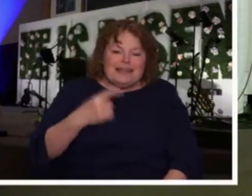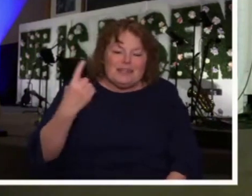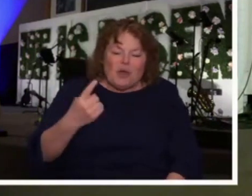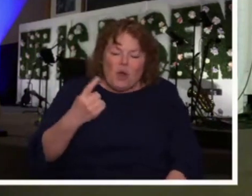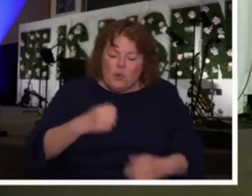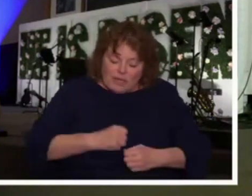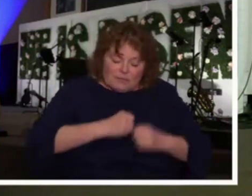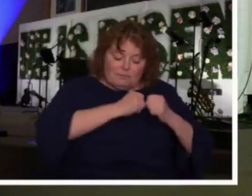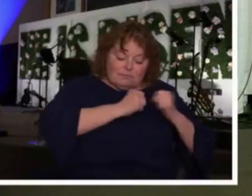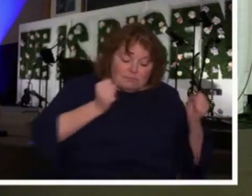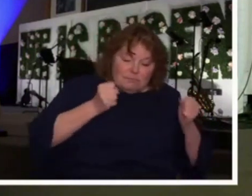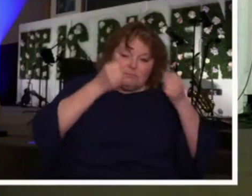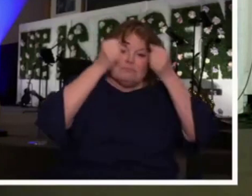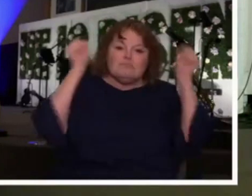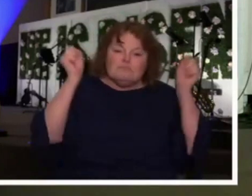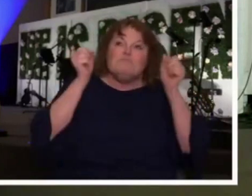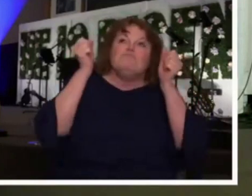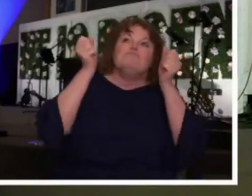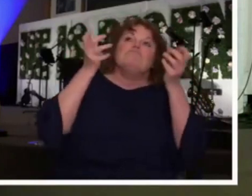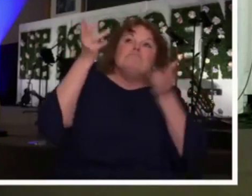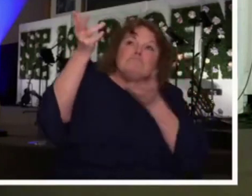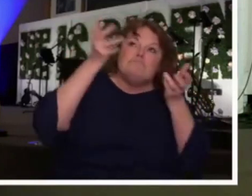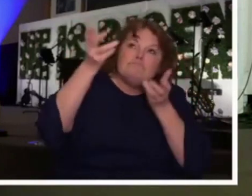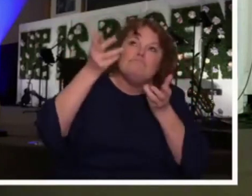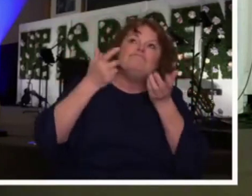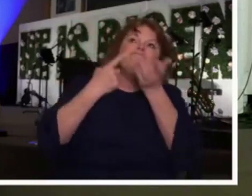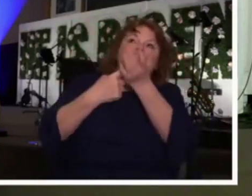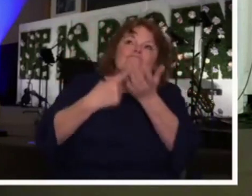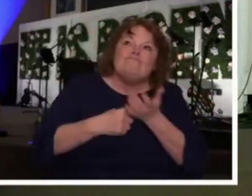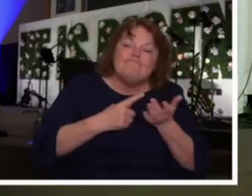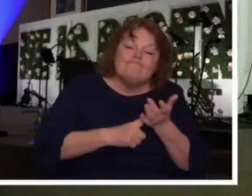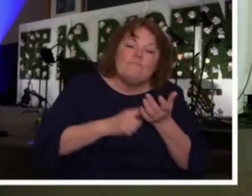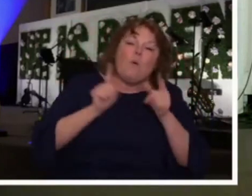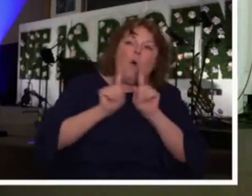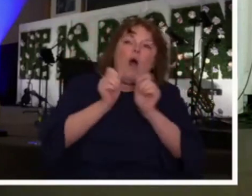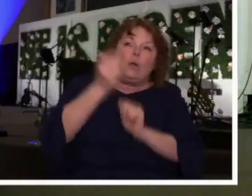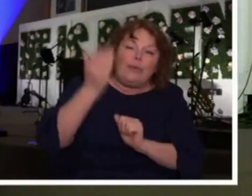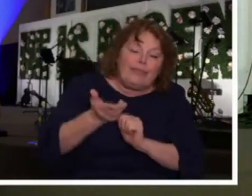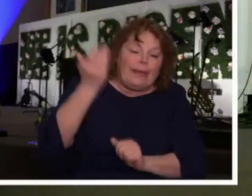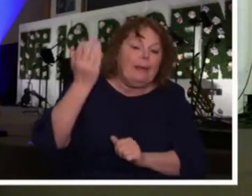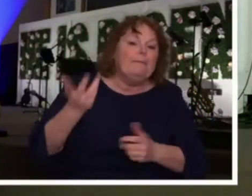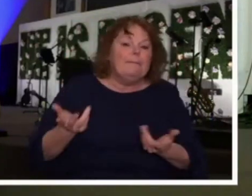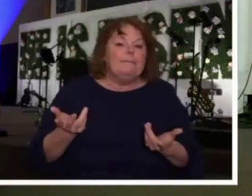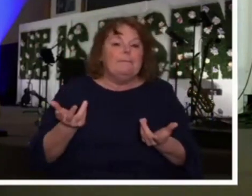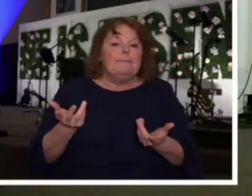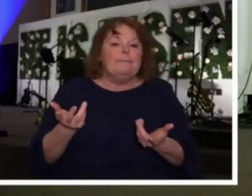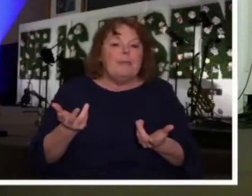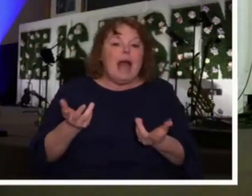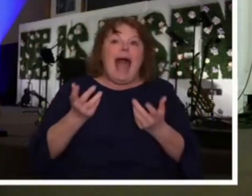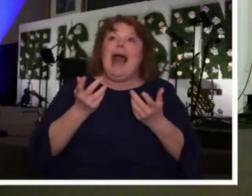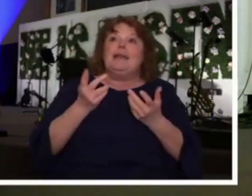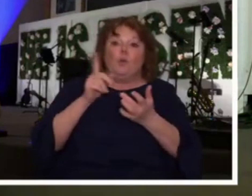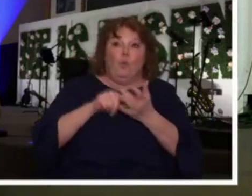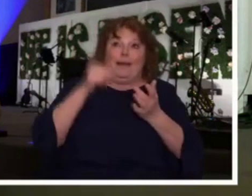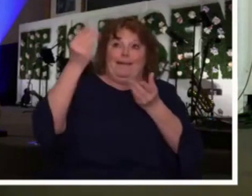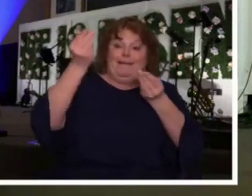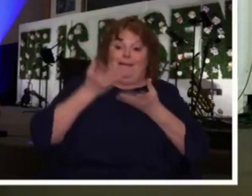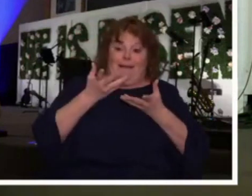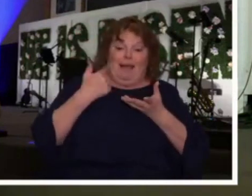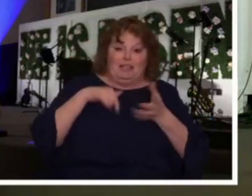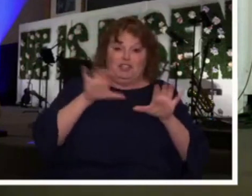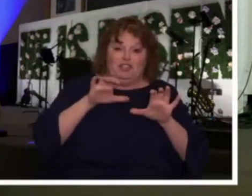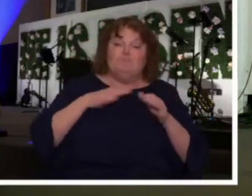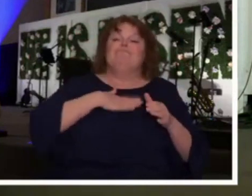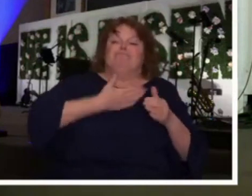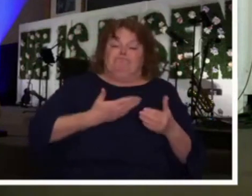to listen to Him, to obey Him, to walk with Him, and to keep in step with Him. In